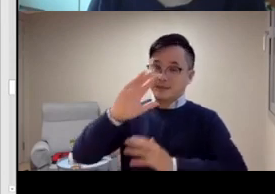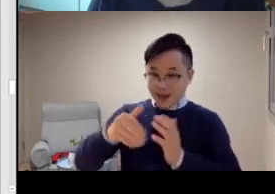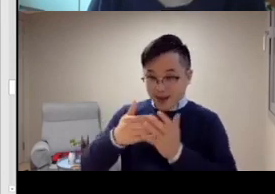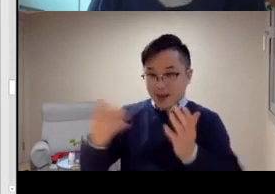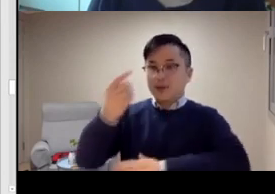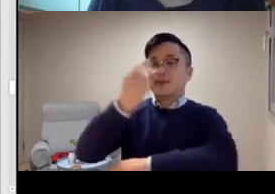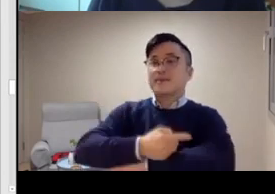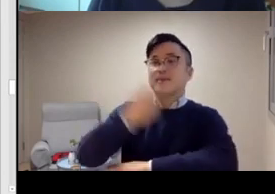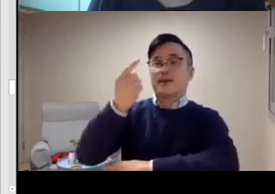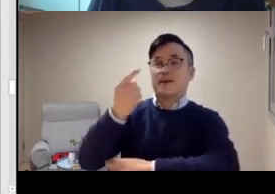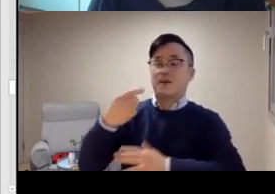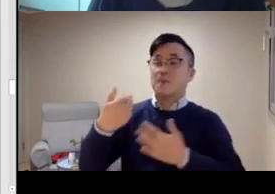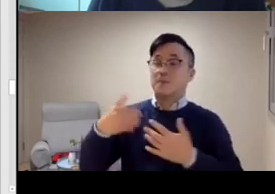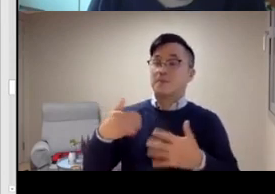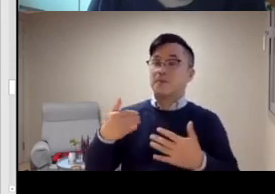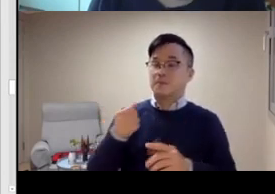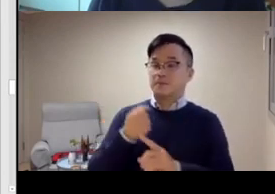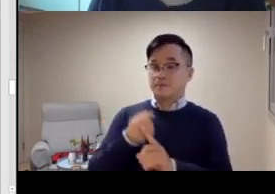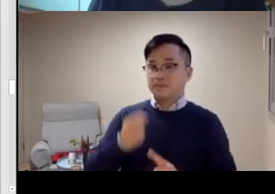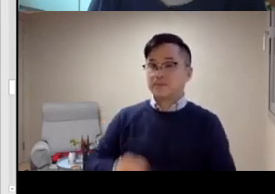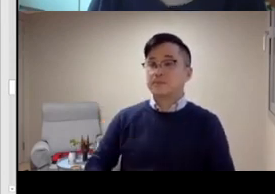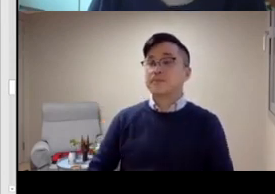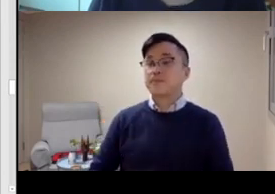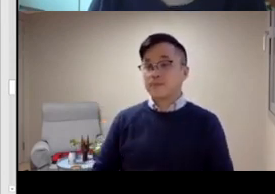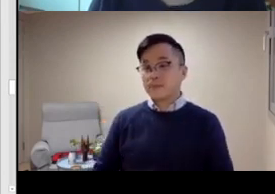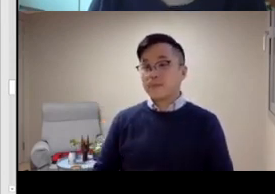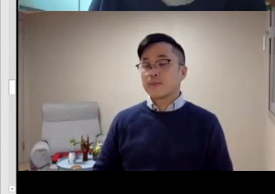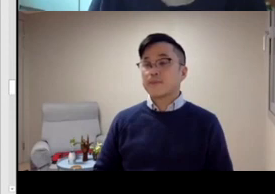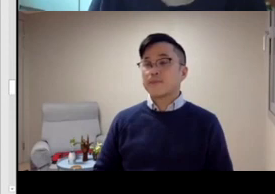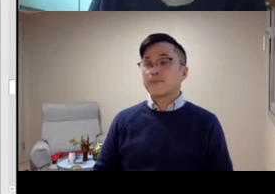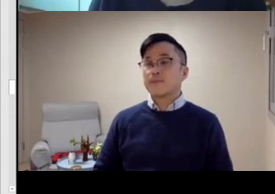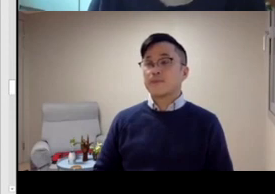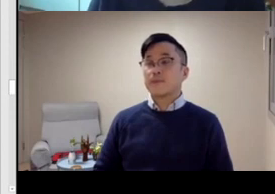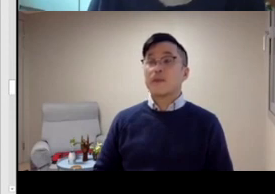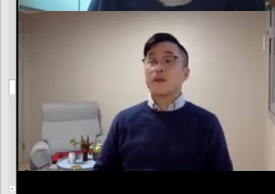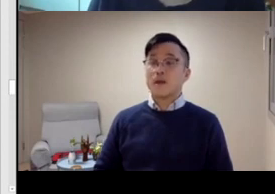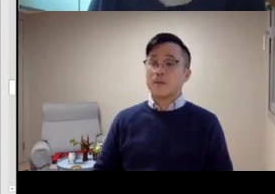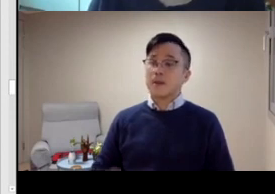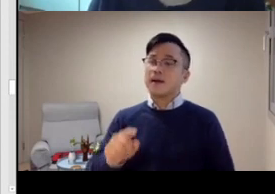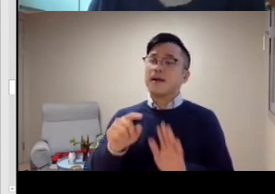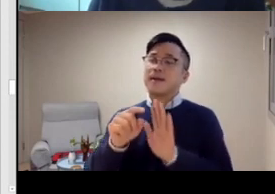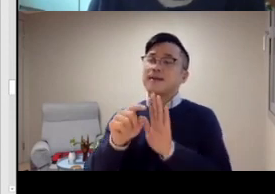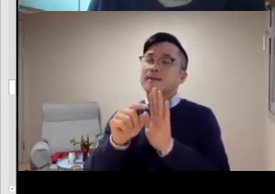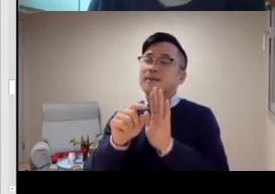National Sign Language Day declared. And that's something that everybody's very proud of.